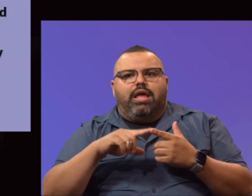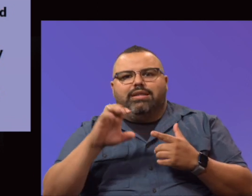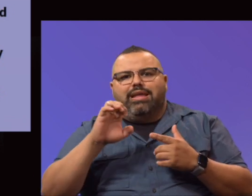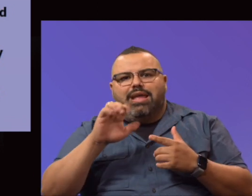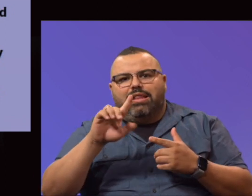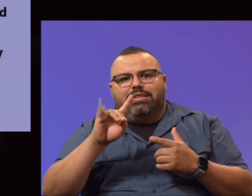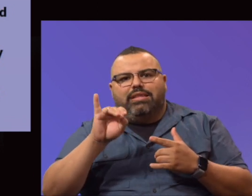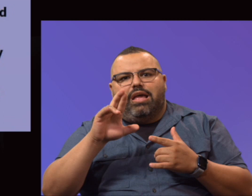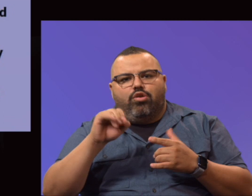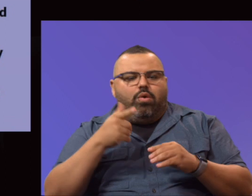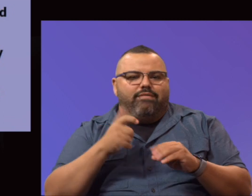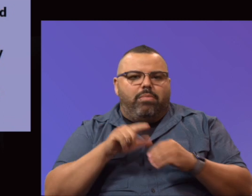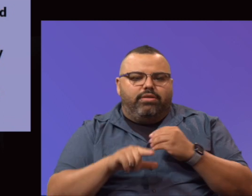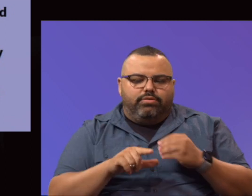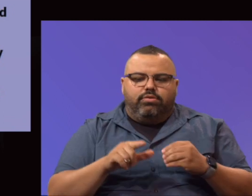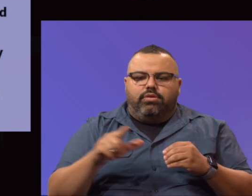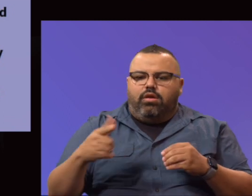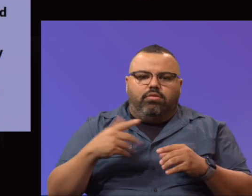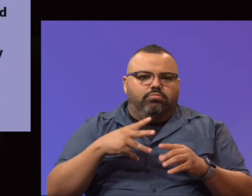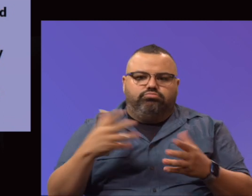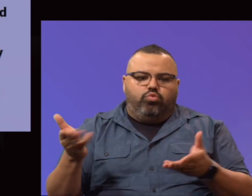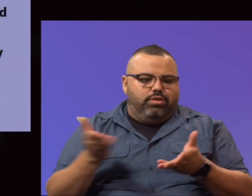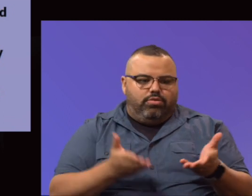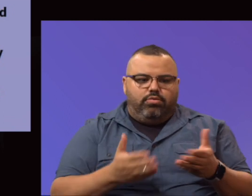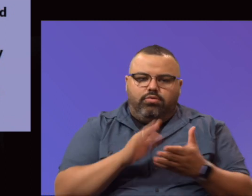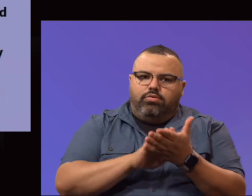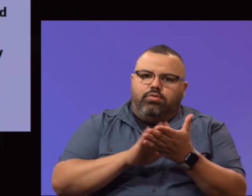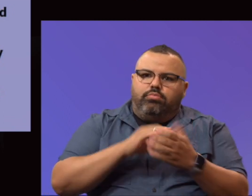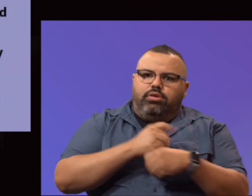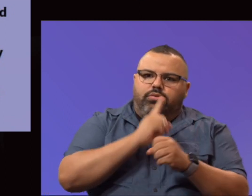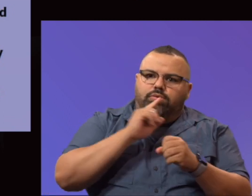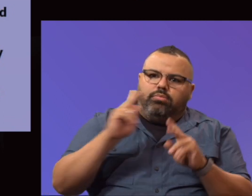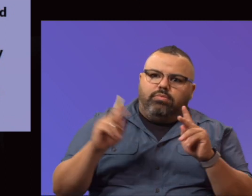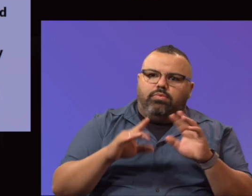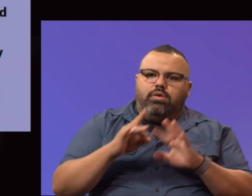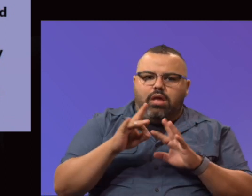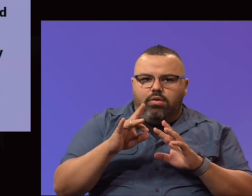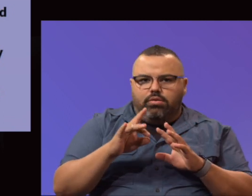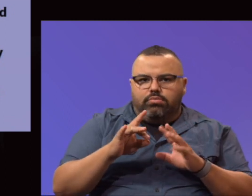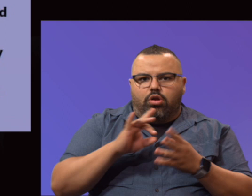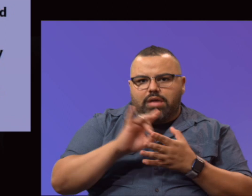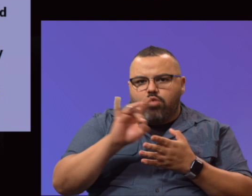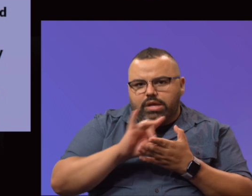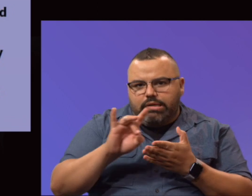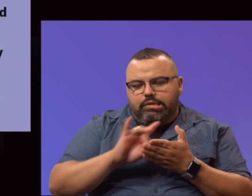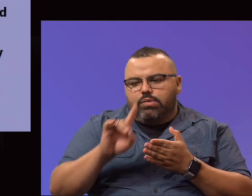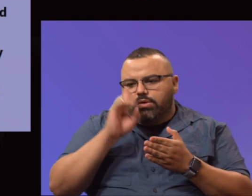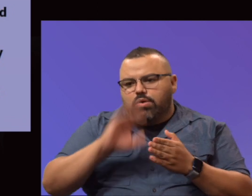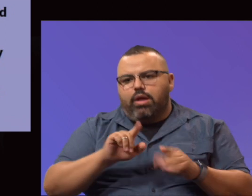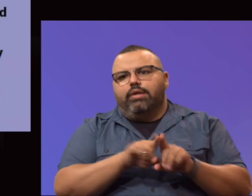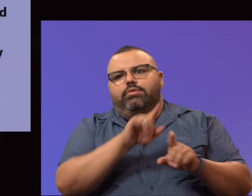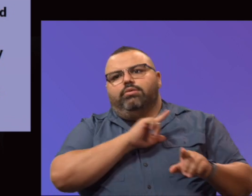all covered the event. So kudos for ensuring that our people are counted. This is so important. We all know that, in particular, as the